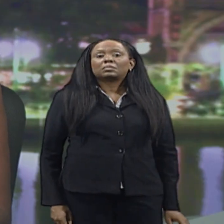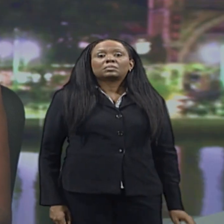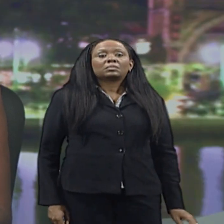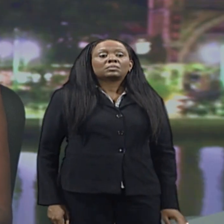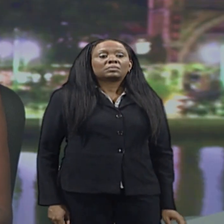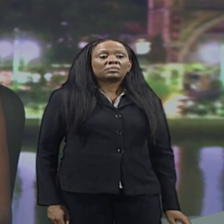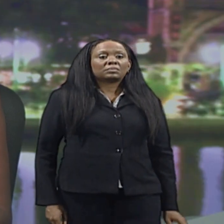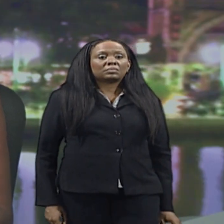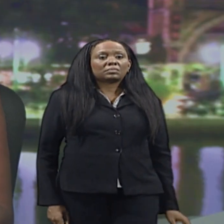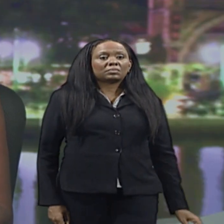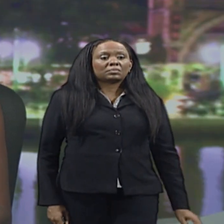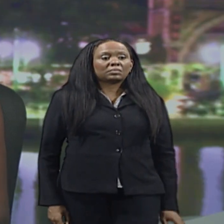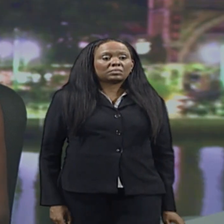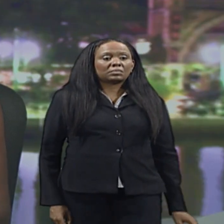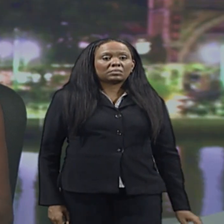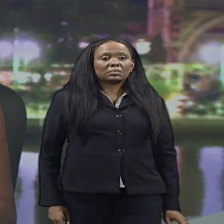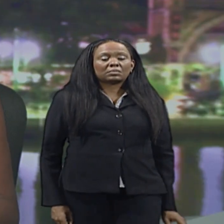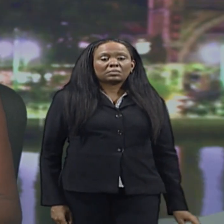We'll see next